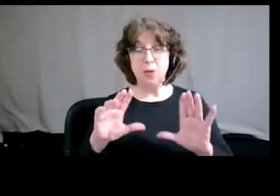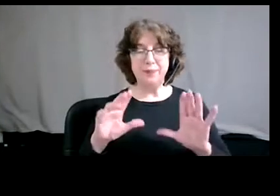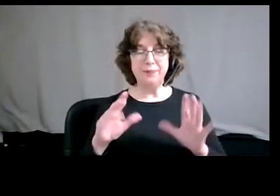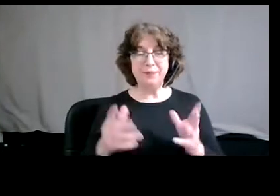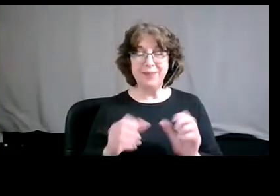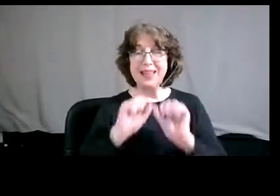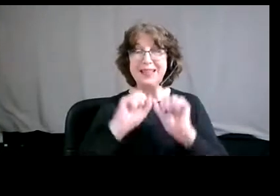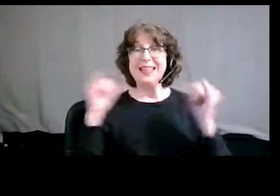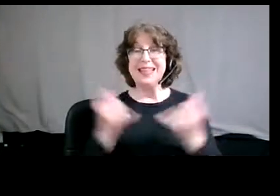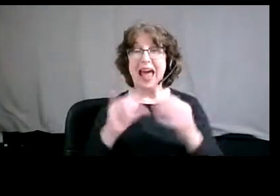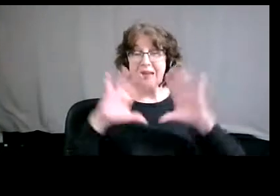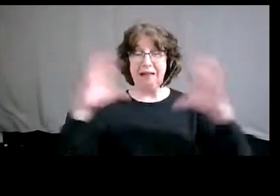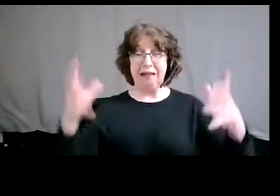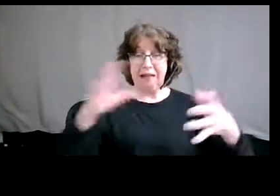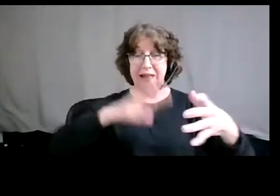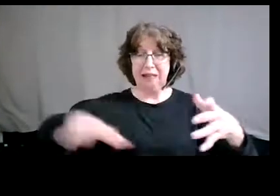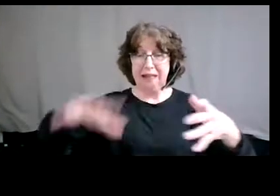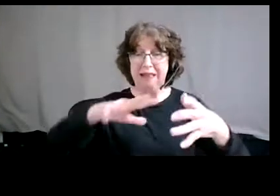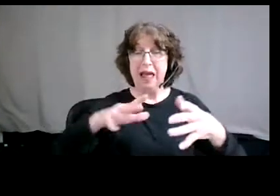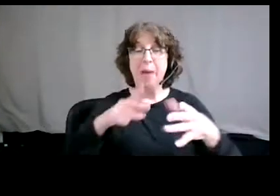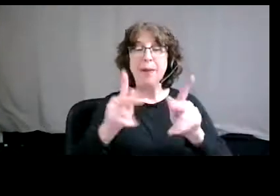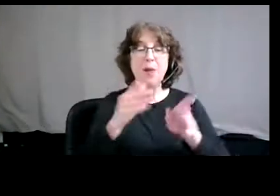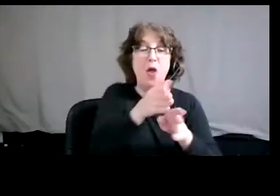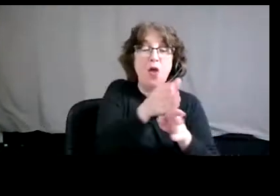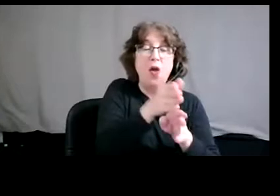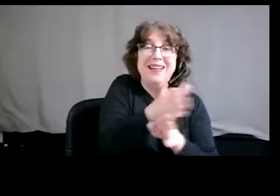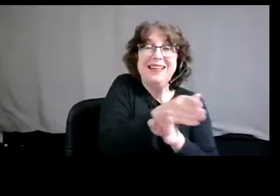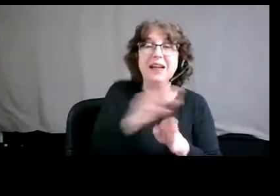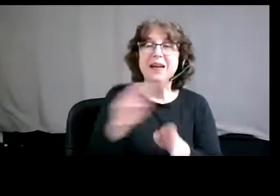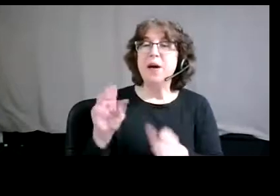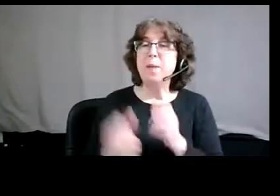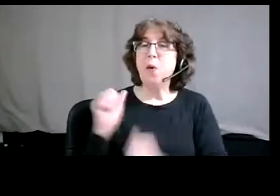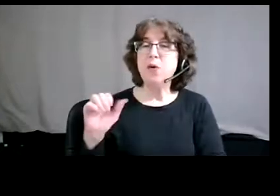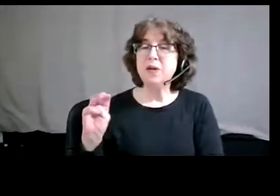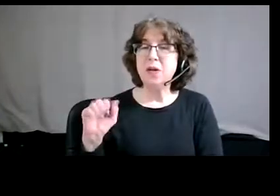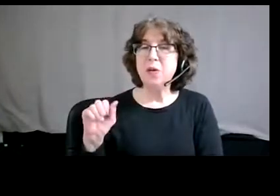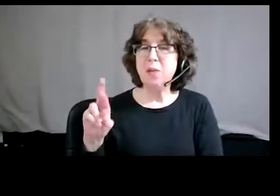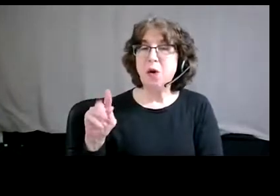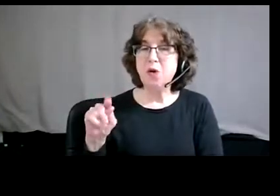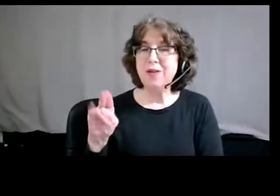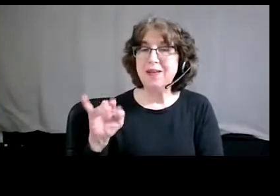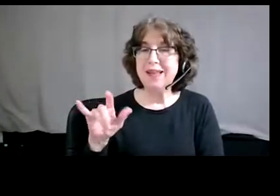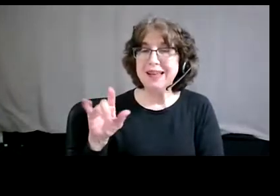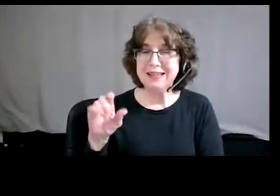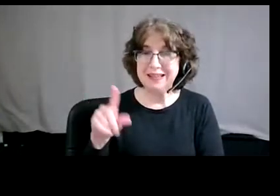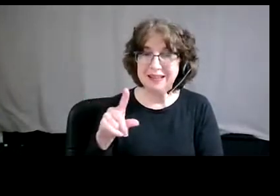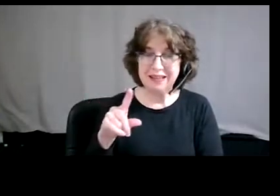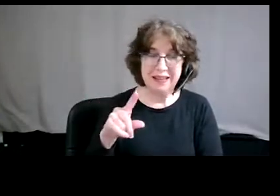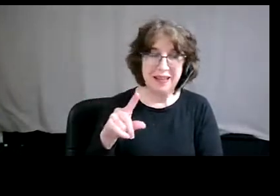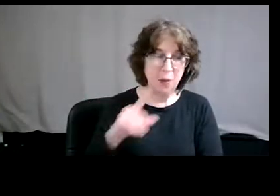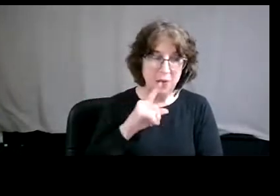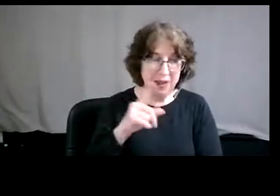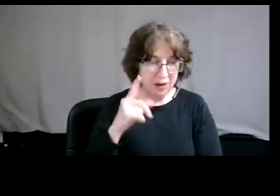the situation are the ones who are leading the charge. And I just wanted to share observations that I've had, you know, uh,